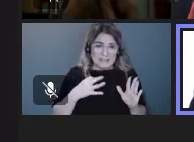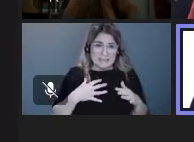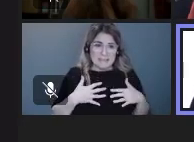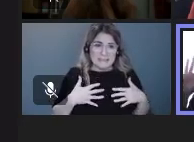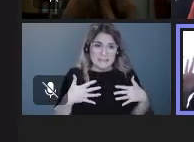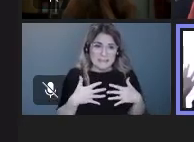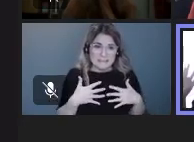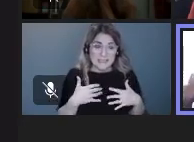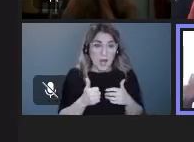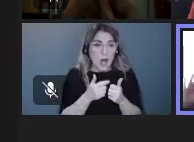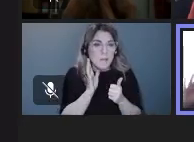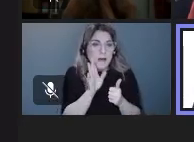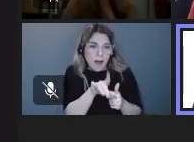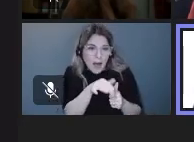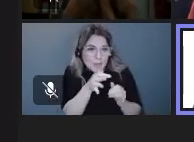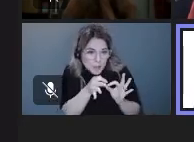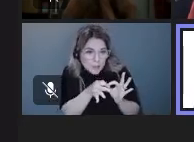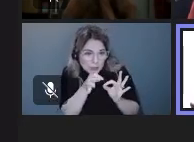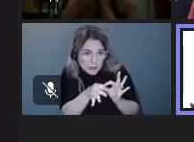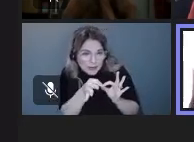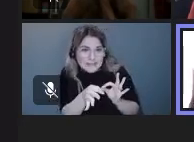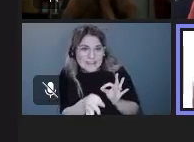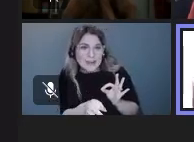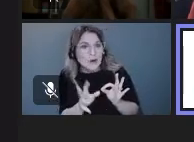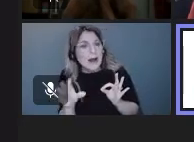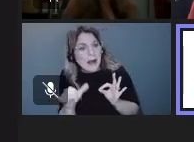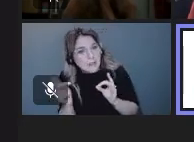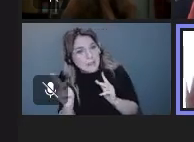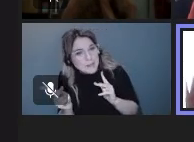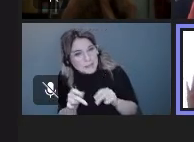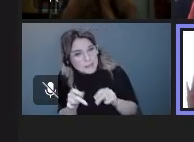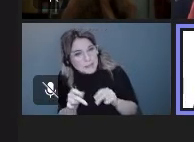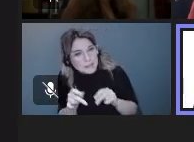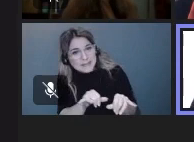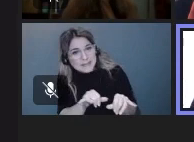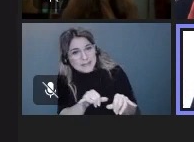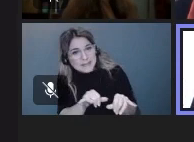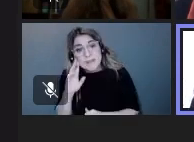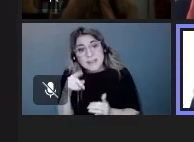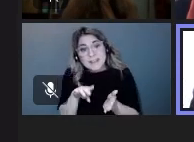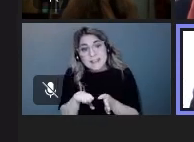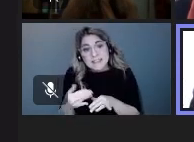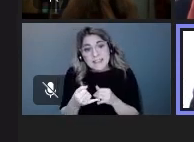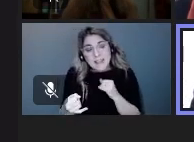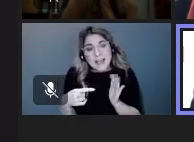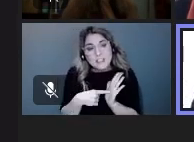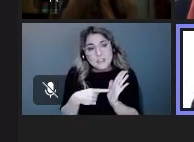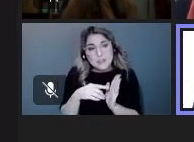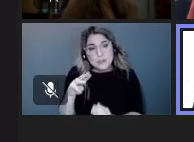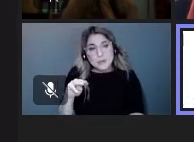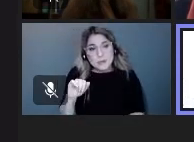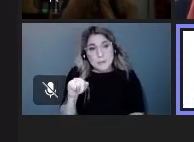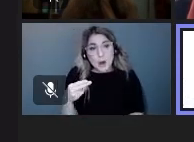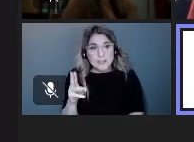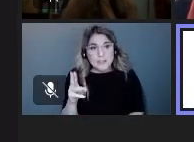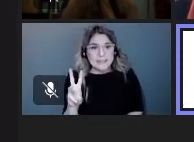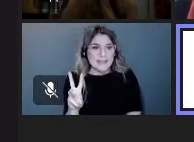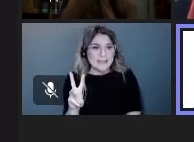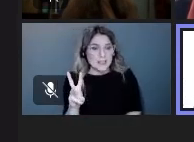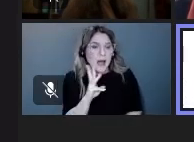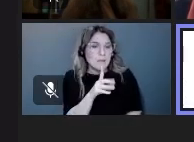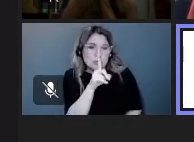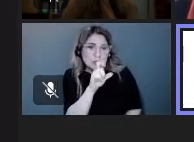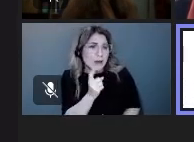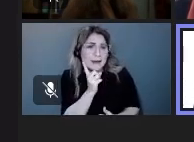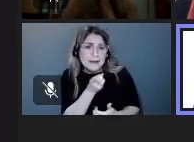procrastinator and I know there are others in the mix the deadline is March 6th that might as well be an eternity from now so we are hopeful